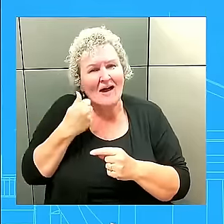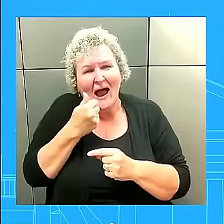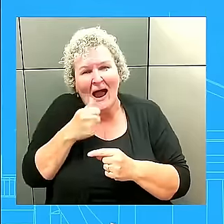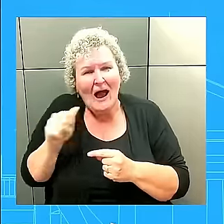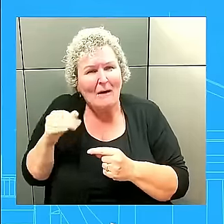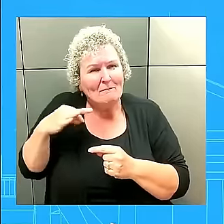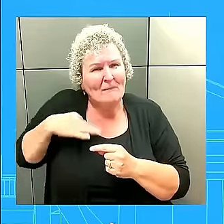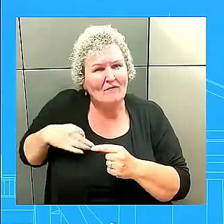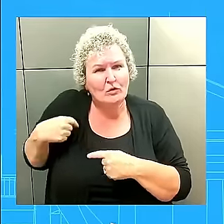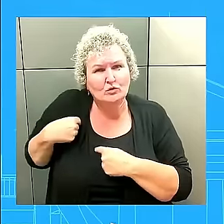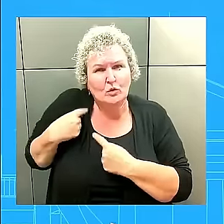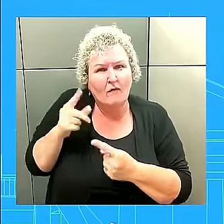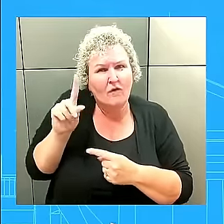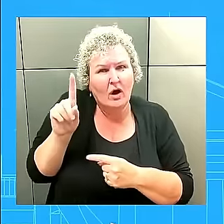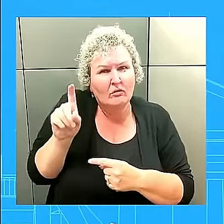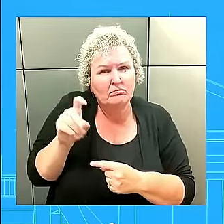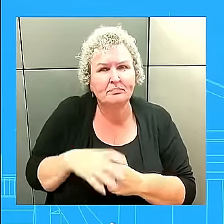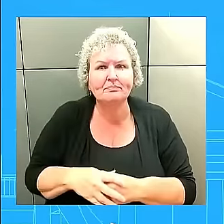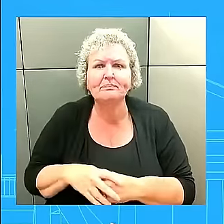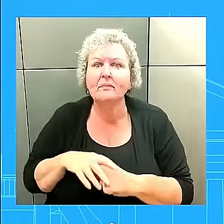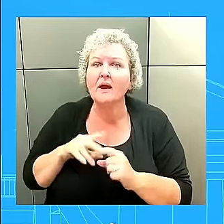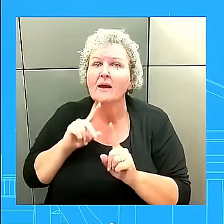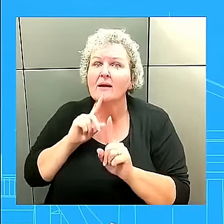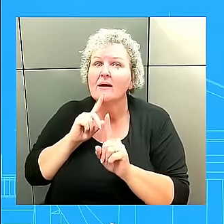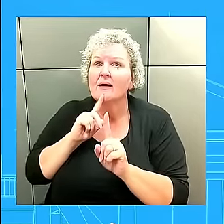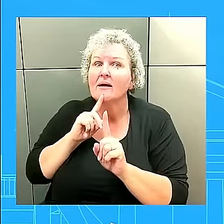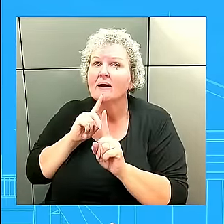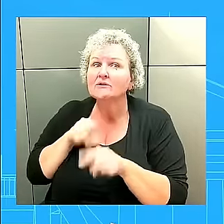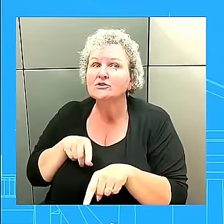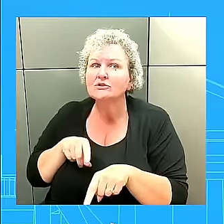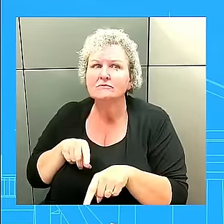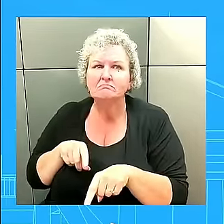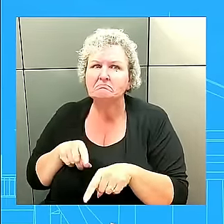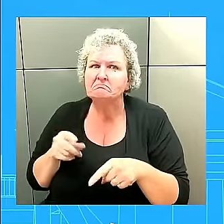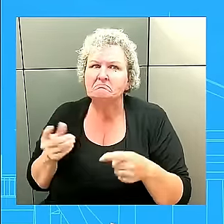particular move, I can't speak to that, MJ. I don't think we have seen any